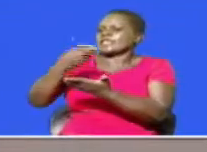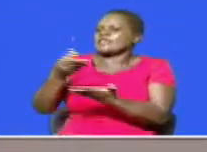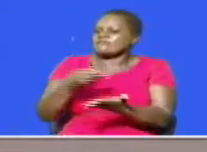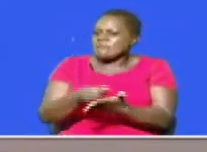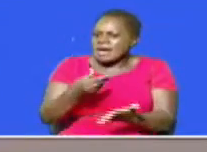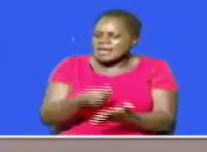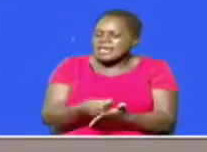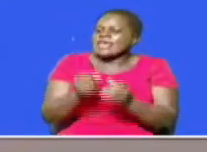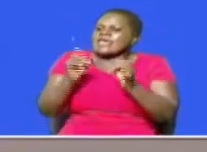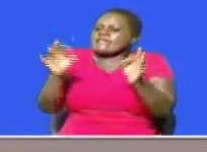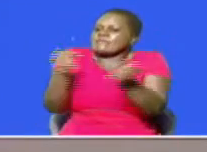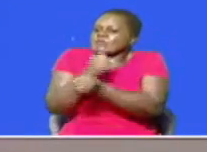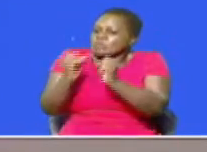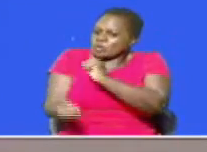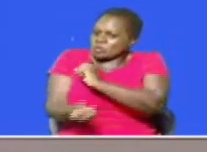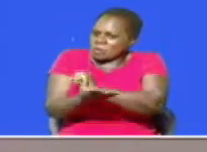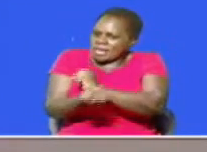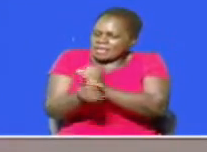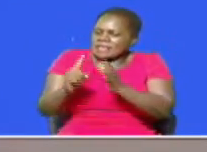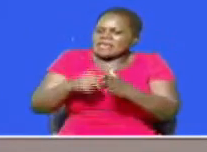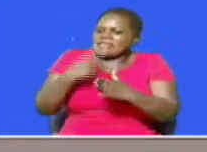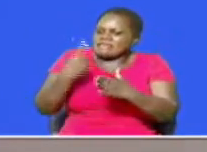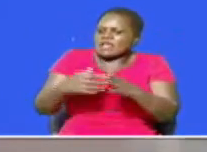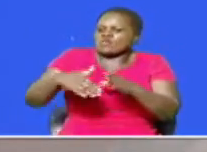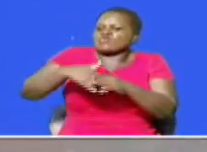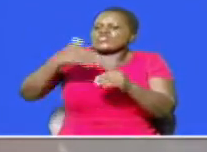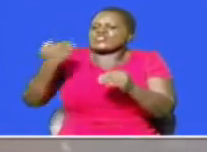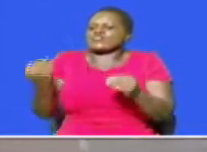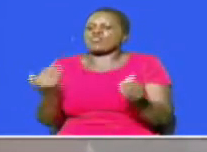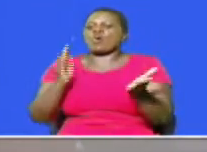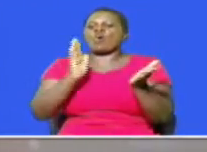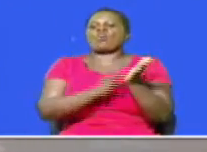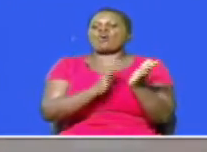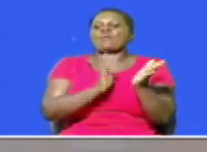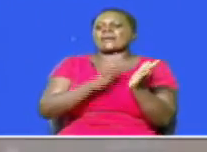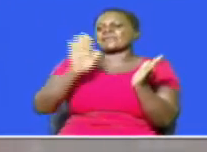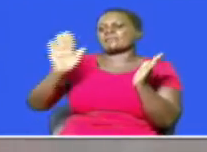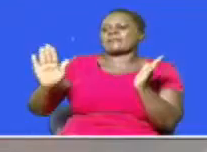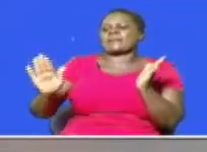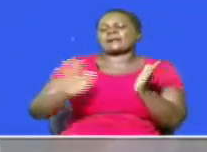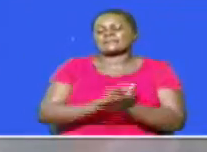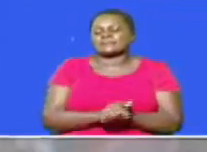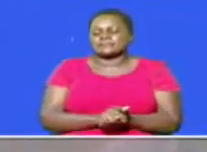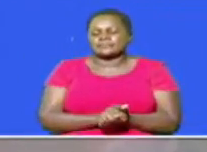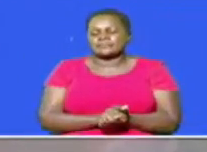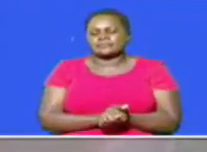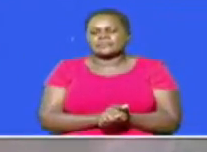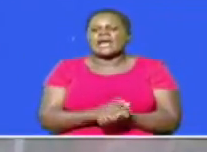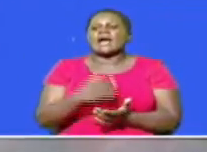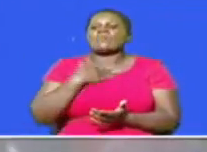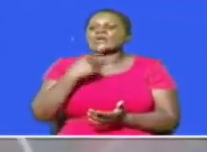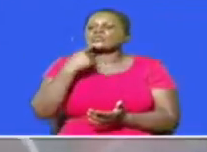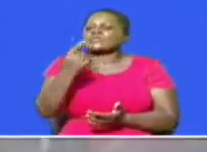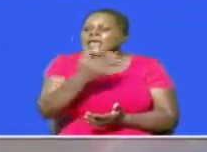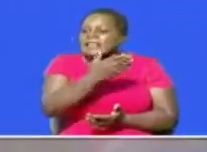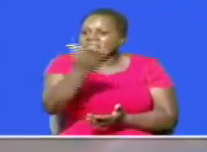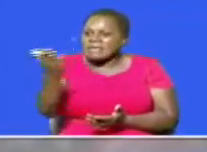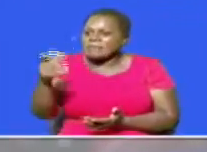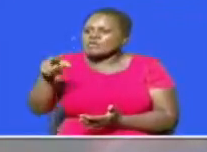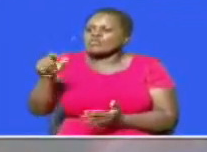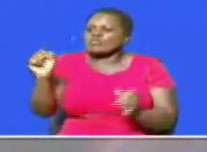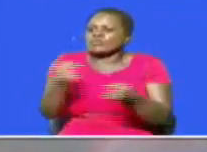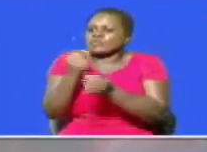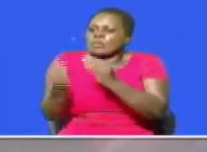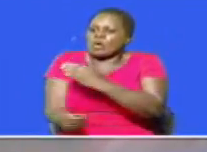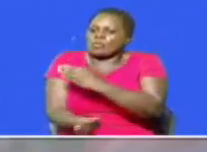and if he cannot substantiate it he should go ahead and withdraw that statement i want to tell them you